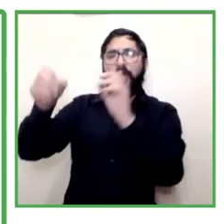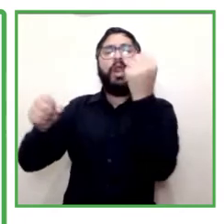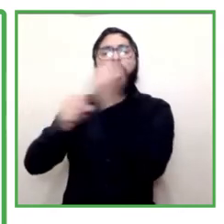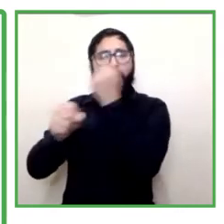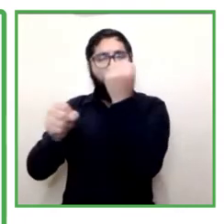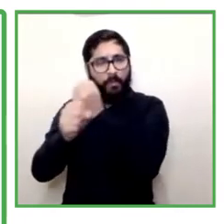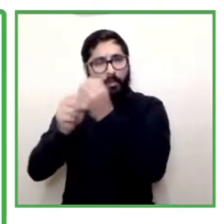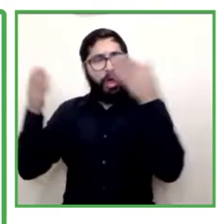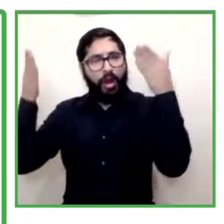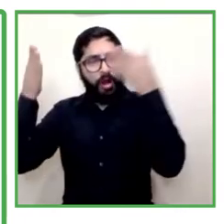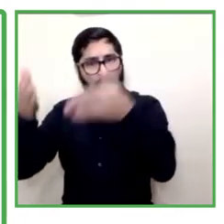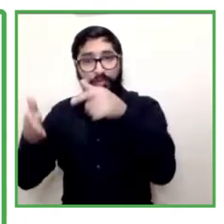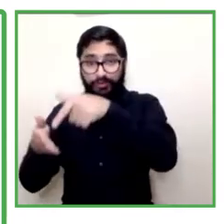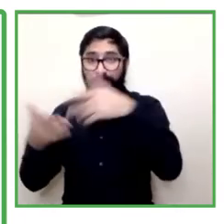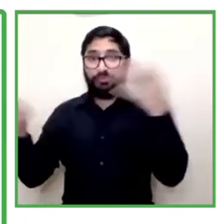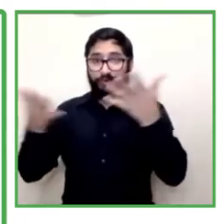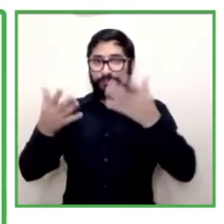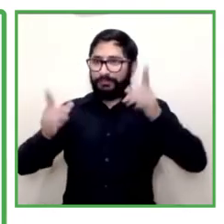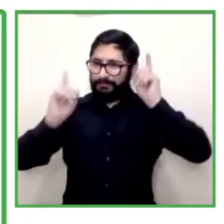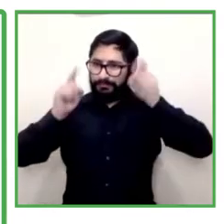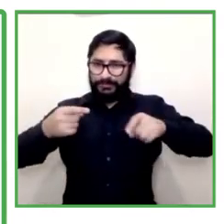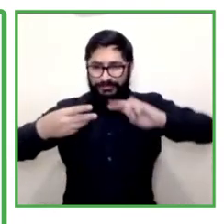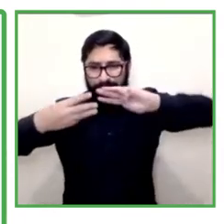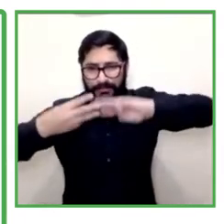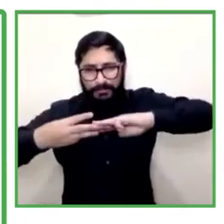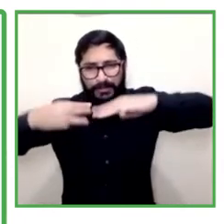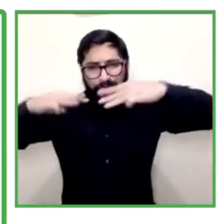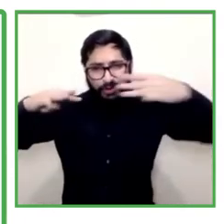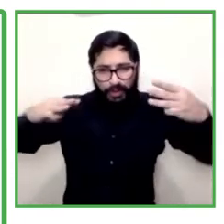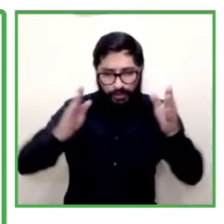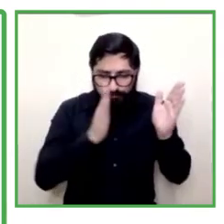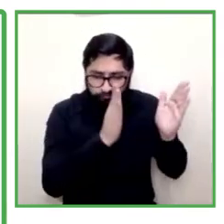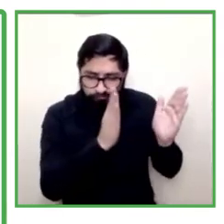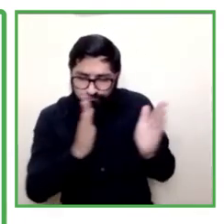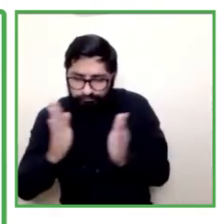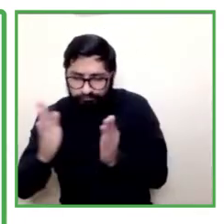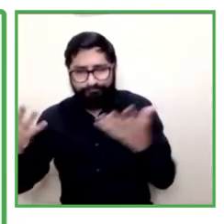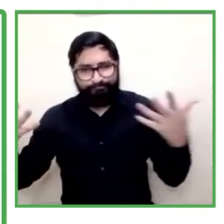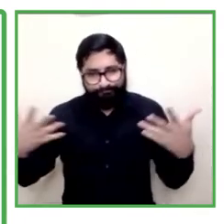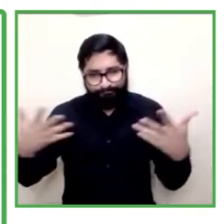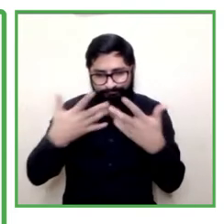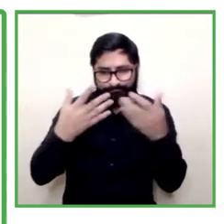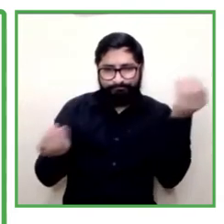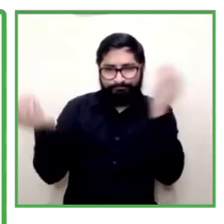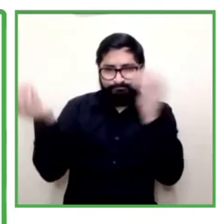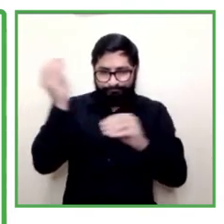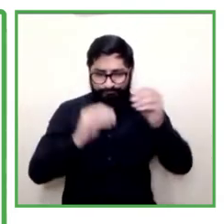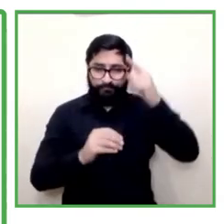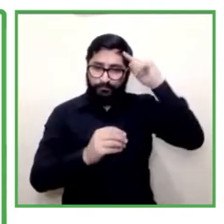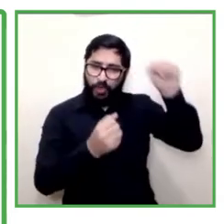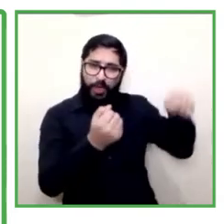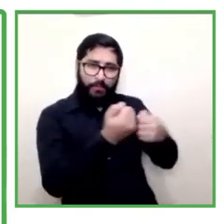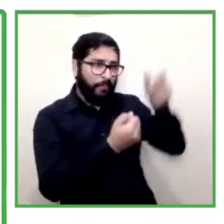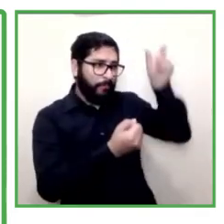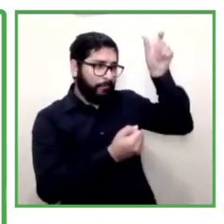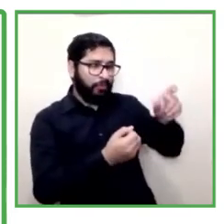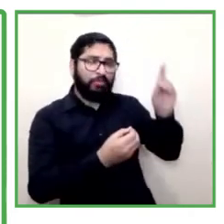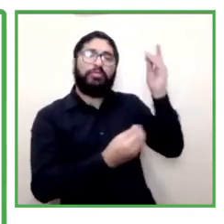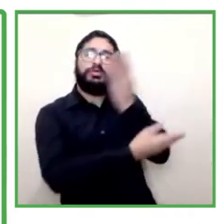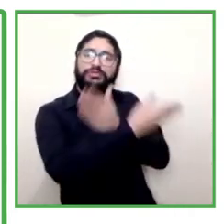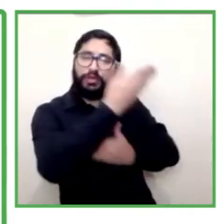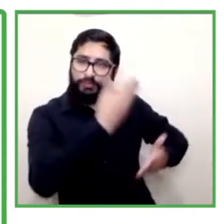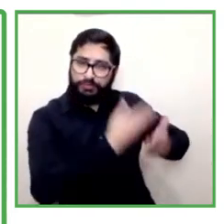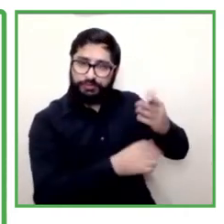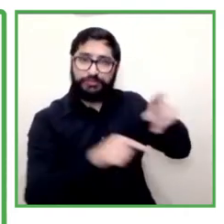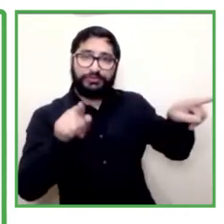work competences so we support the user of this population